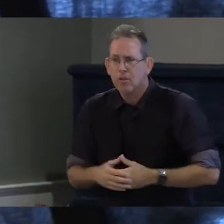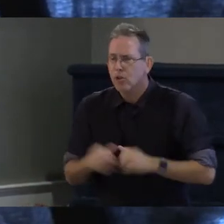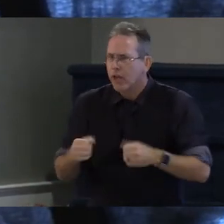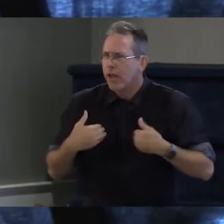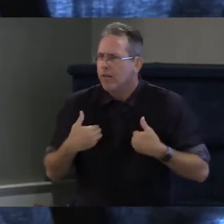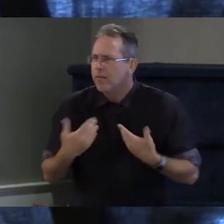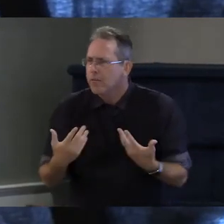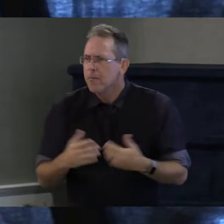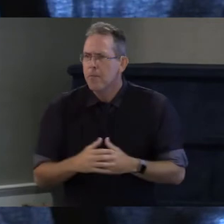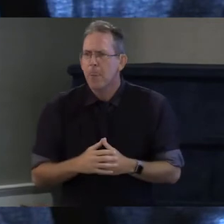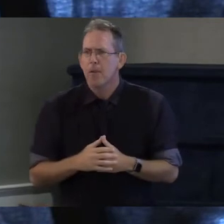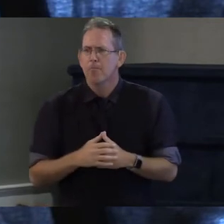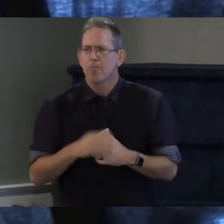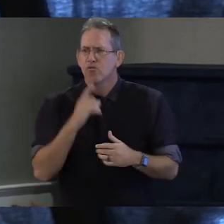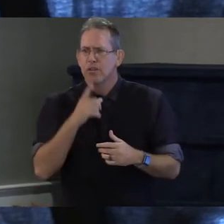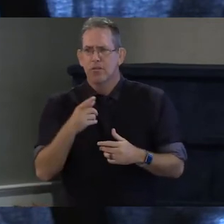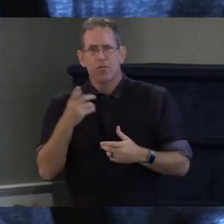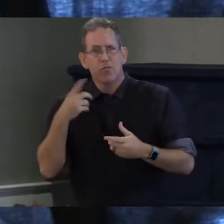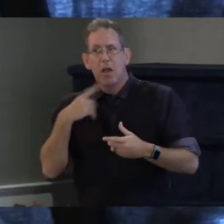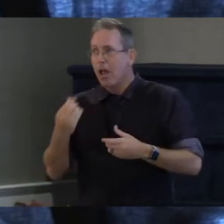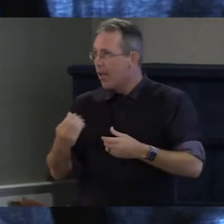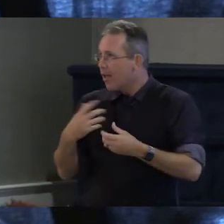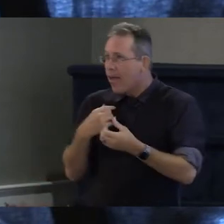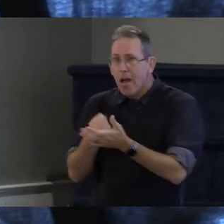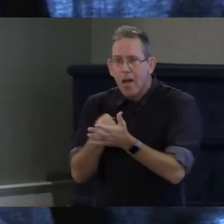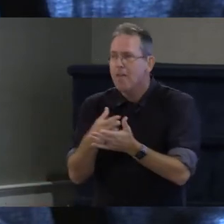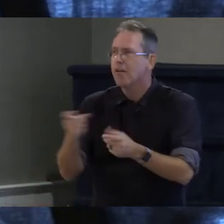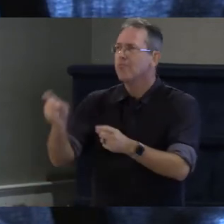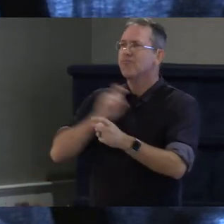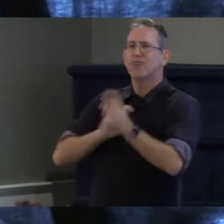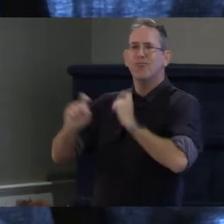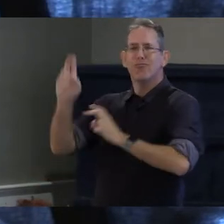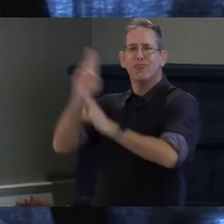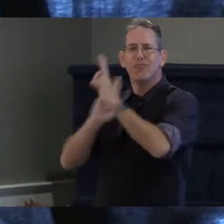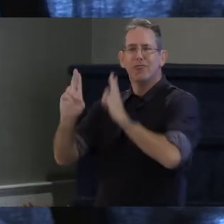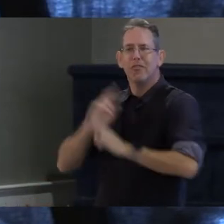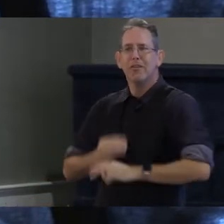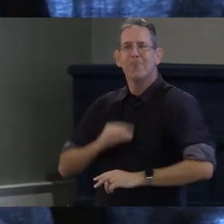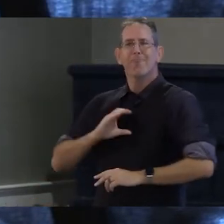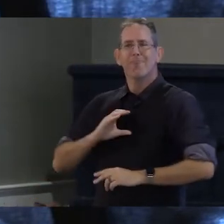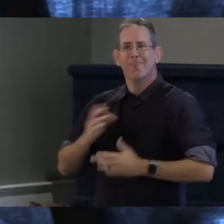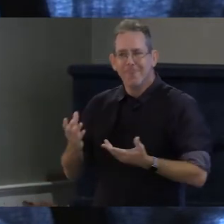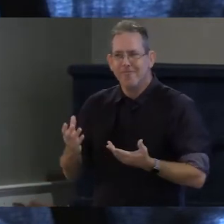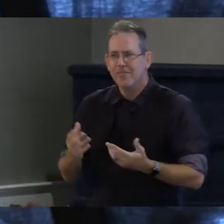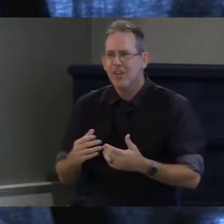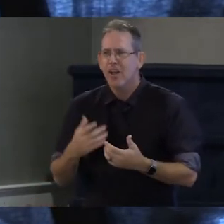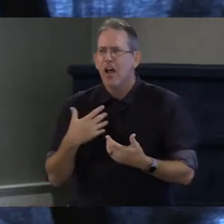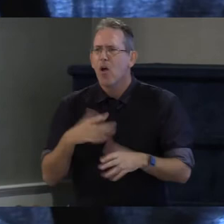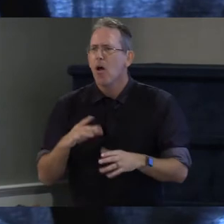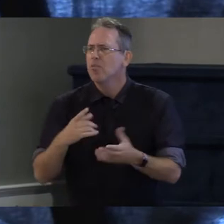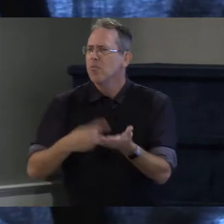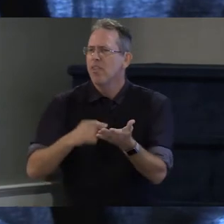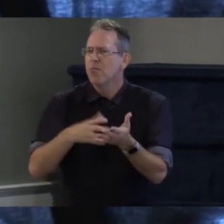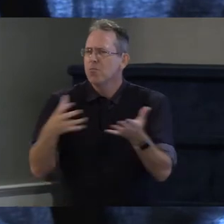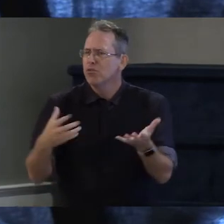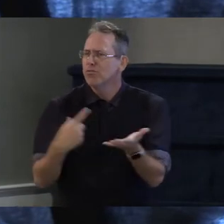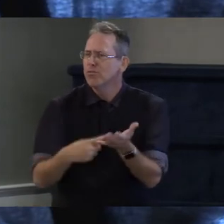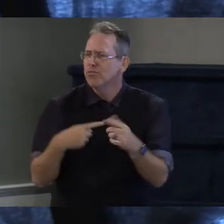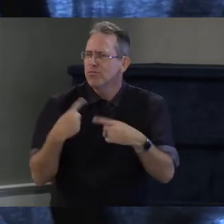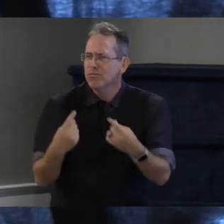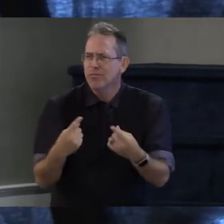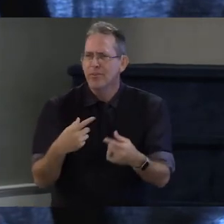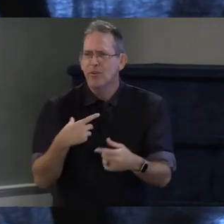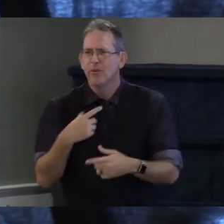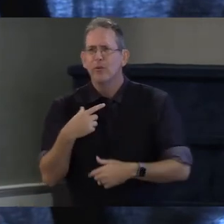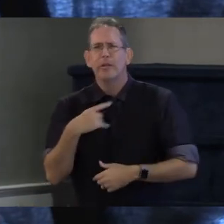and it's it's something that we don't often talk about uh within the public schools we push everybody to go